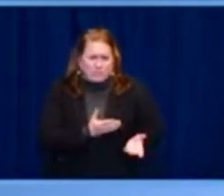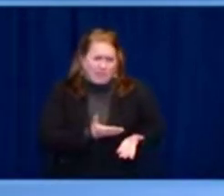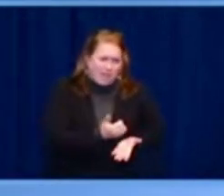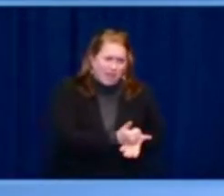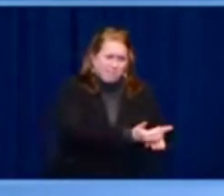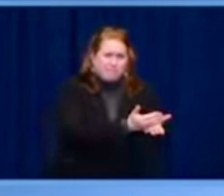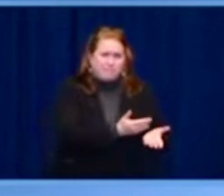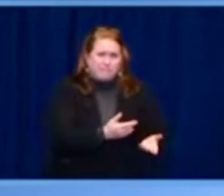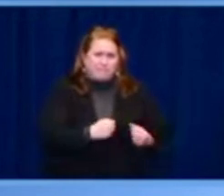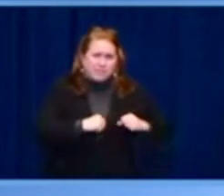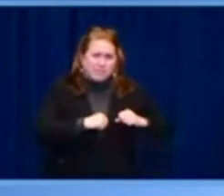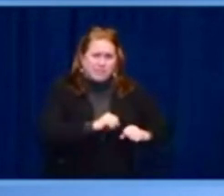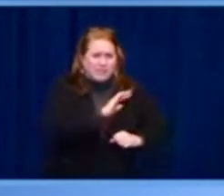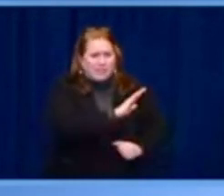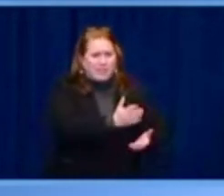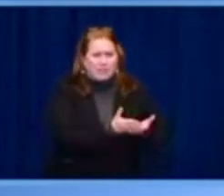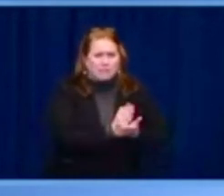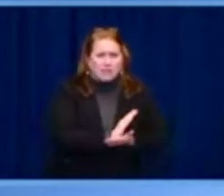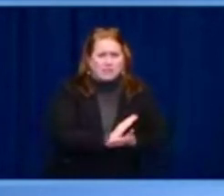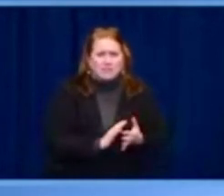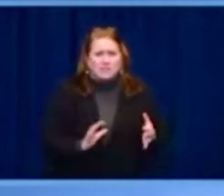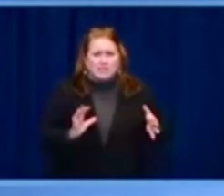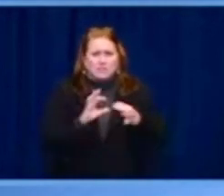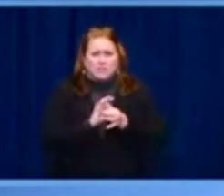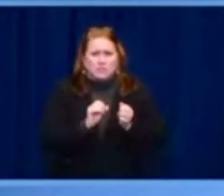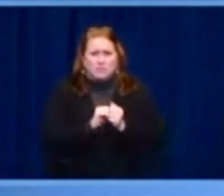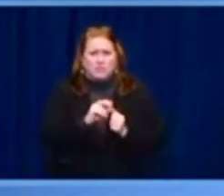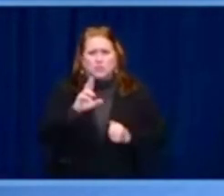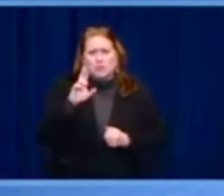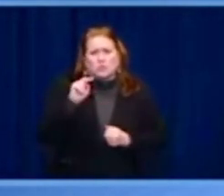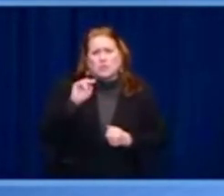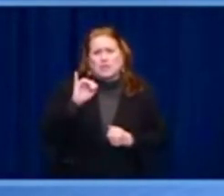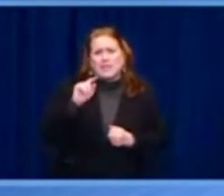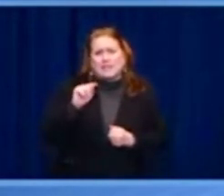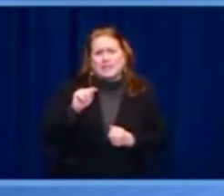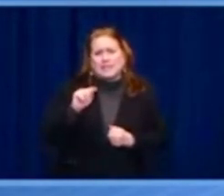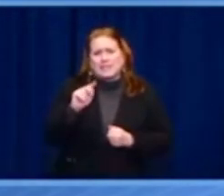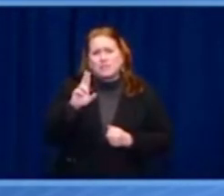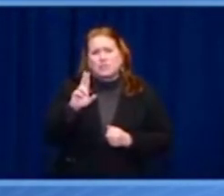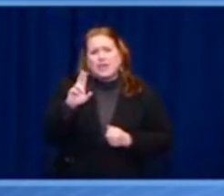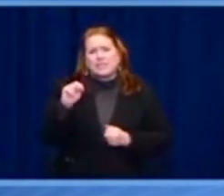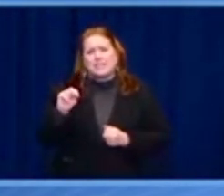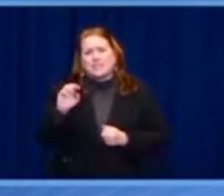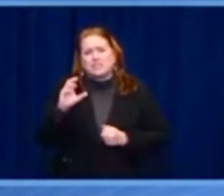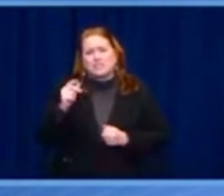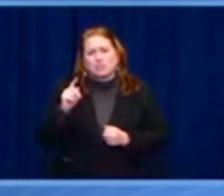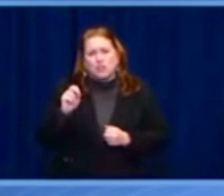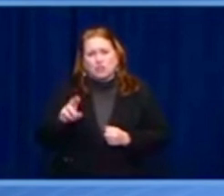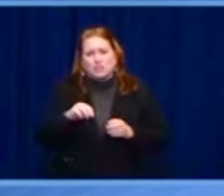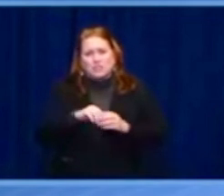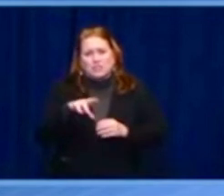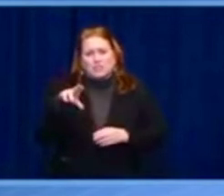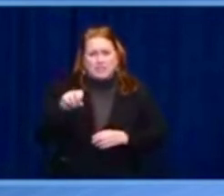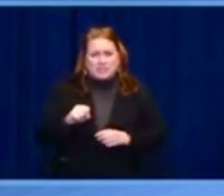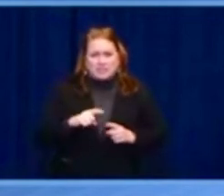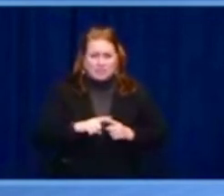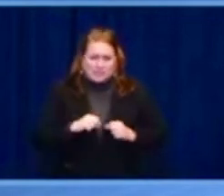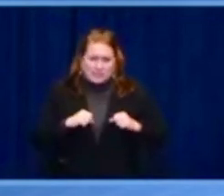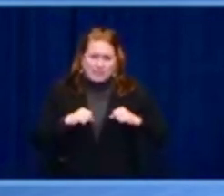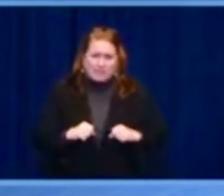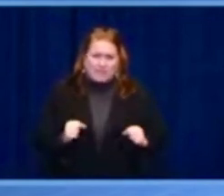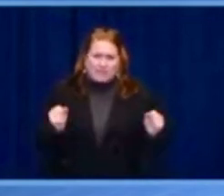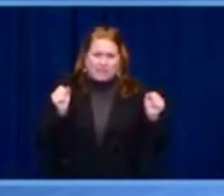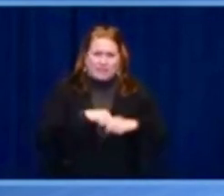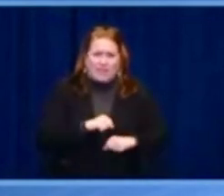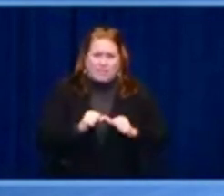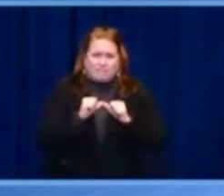They must feel that democracy helps bridge, not amplify, differences. The Slovakia had a productive